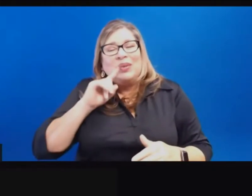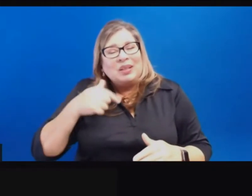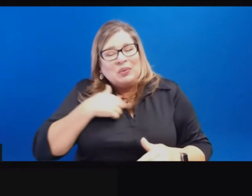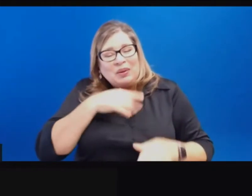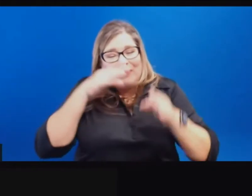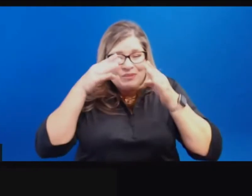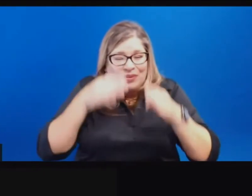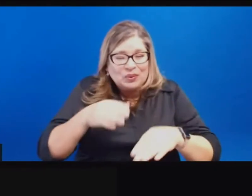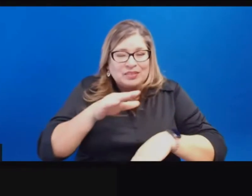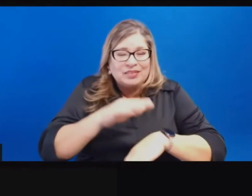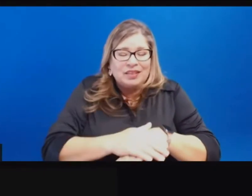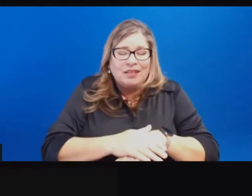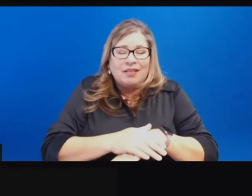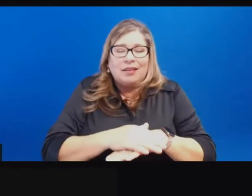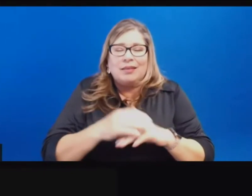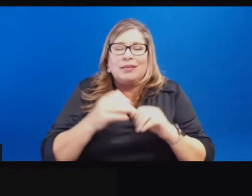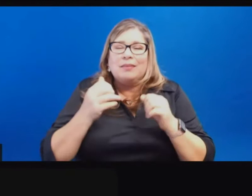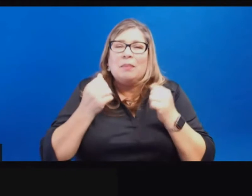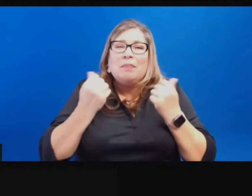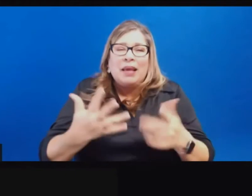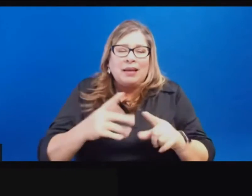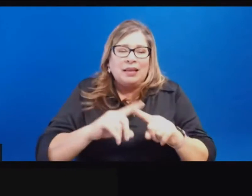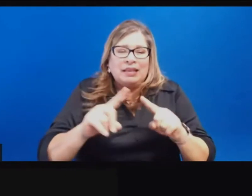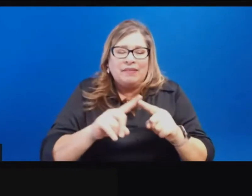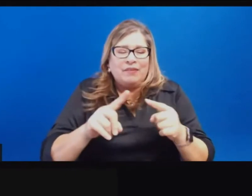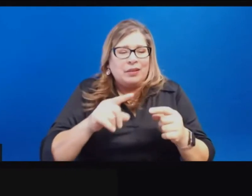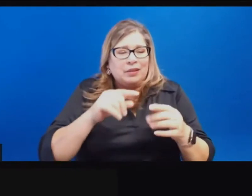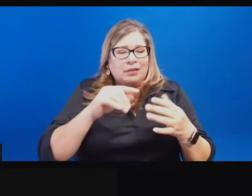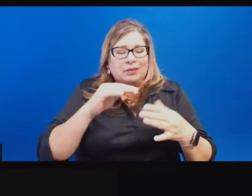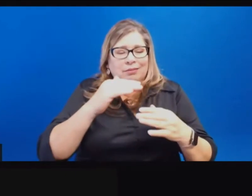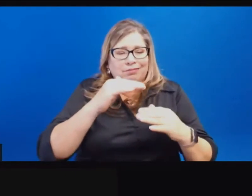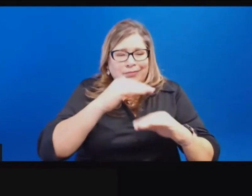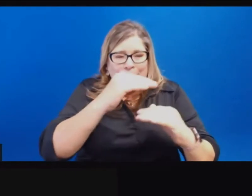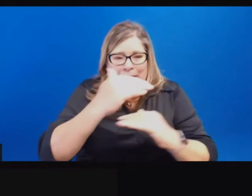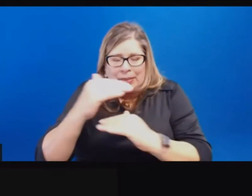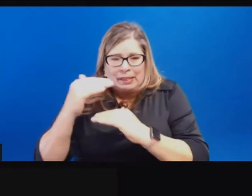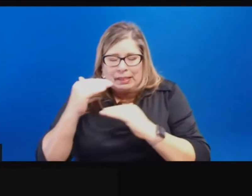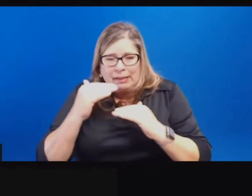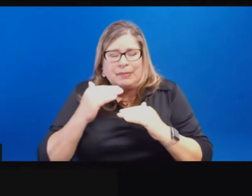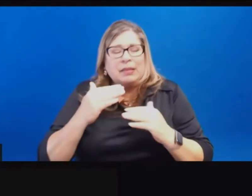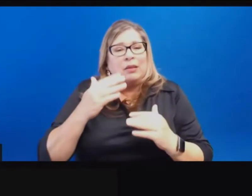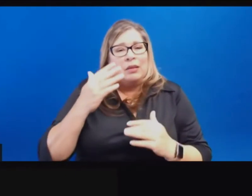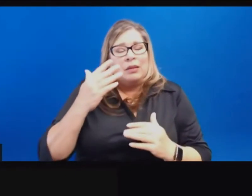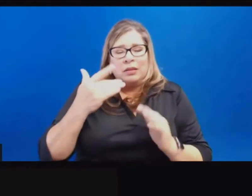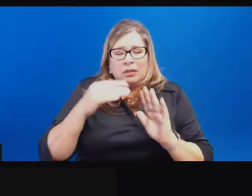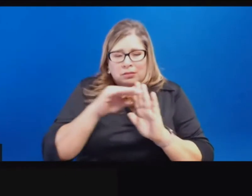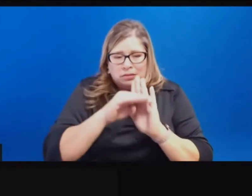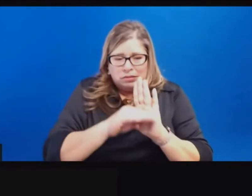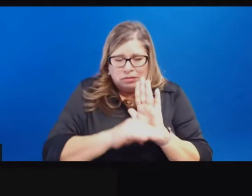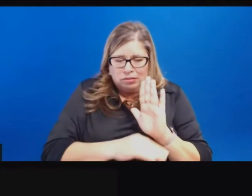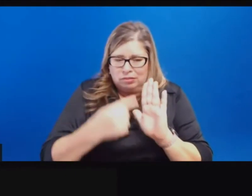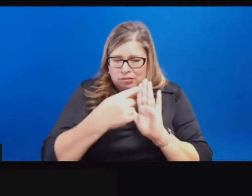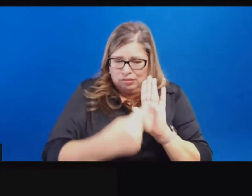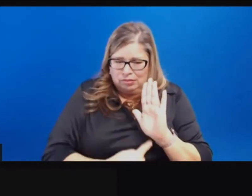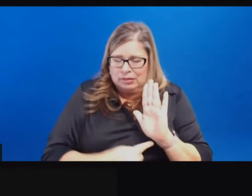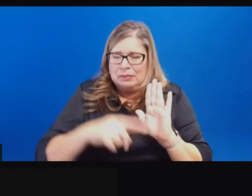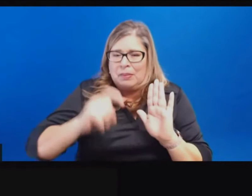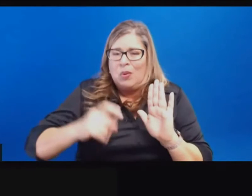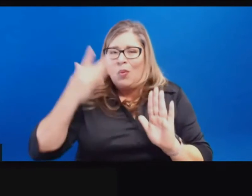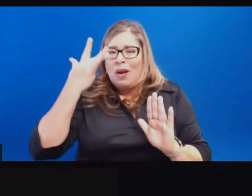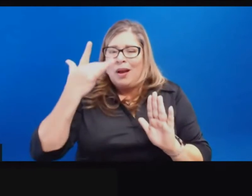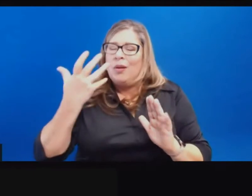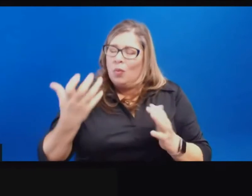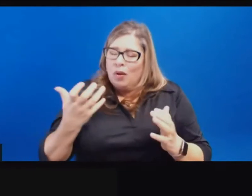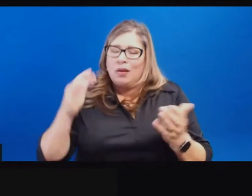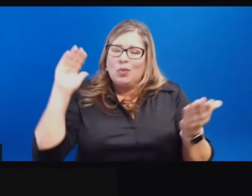were doing many decisions at that time to reduce overall movement and reduce overall mixing. And at that time,